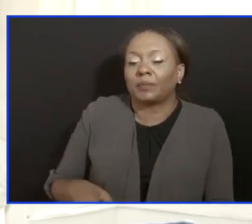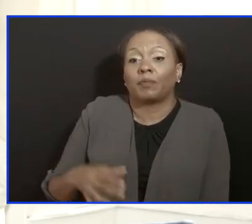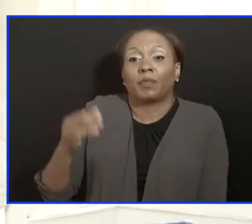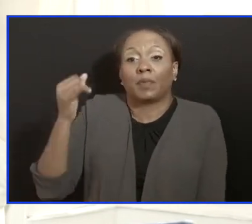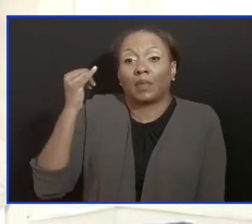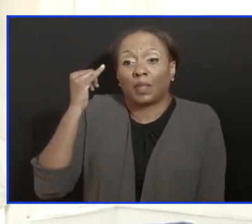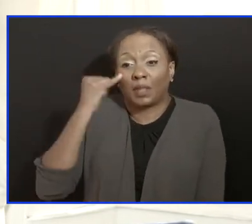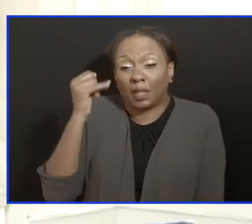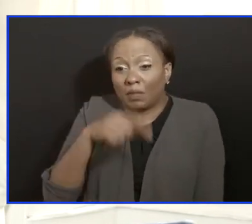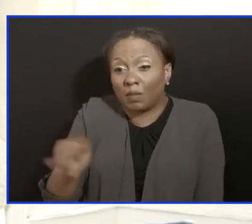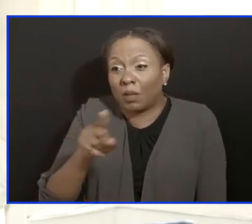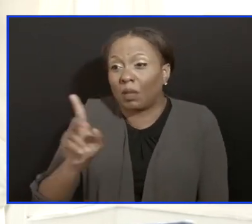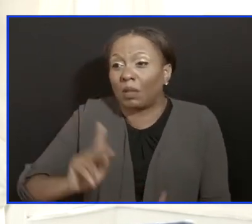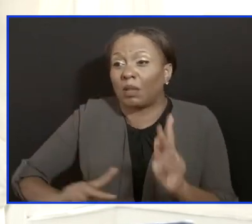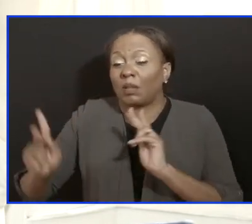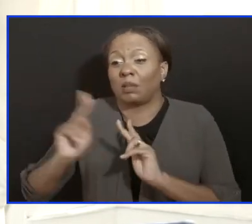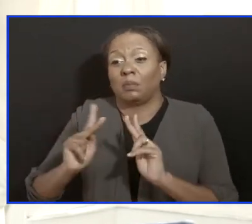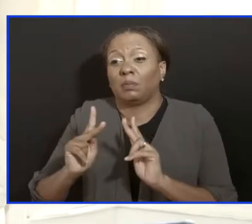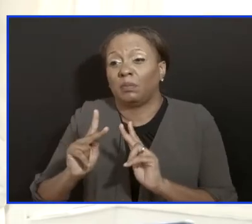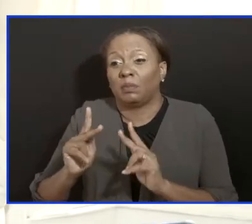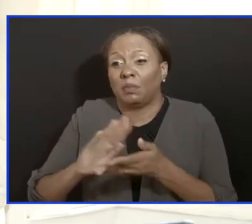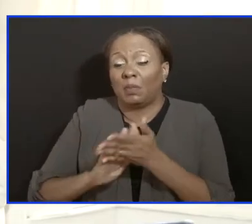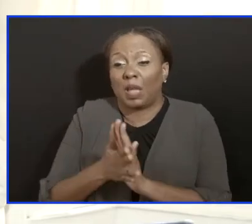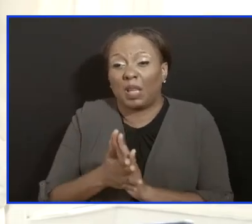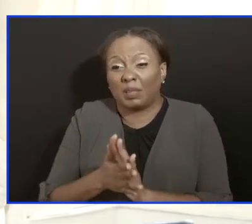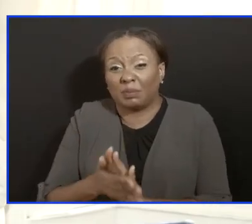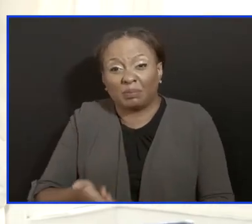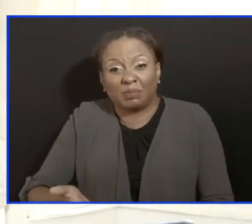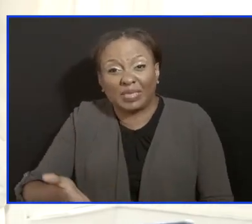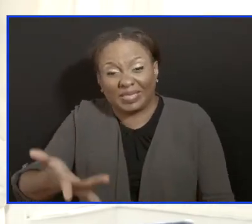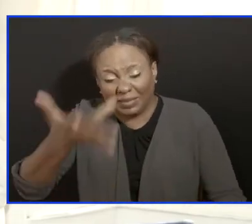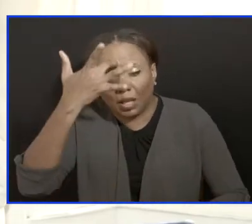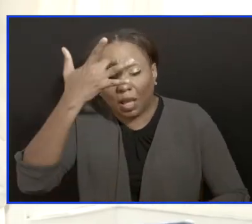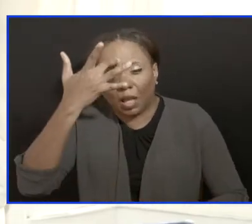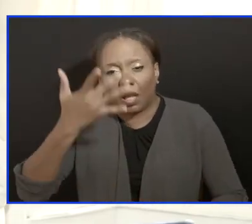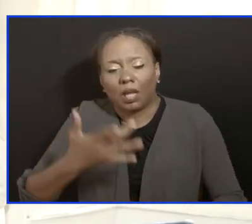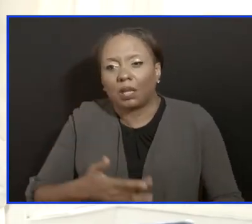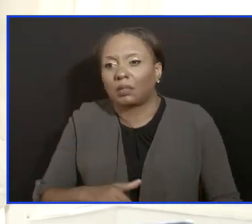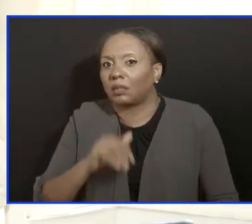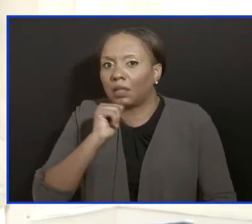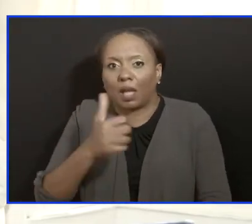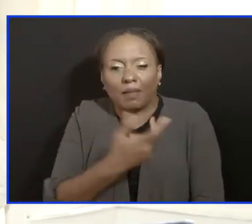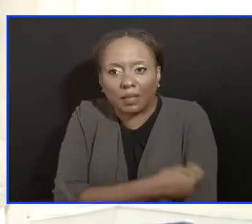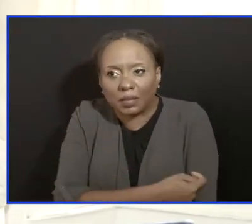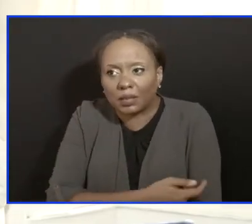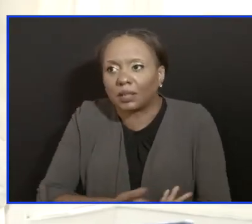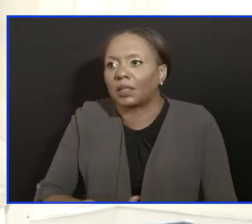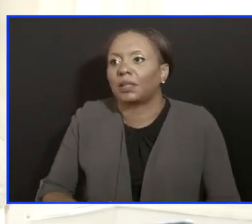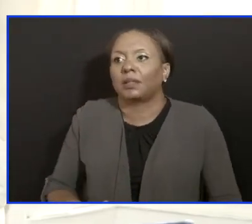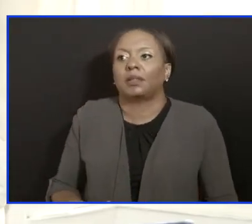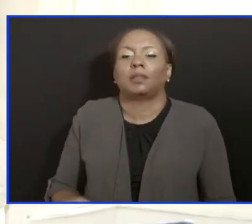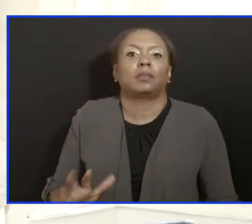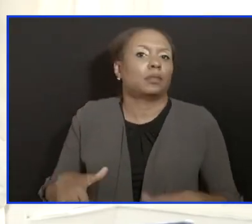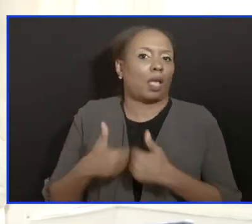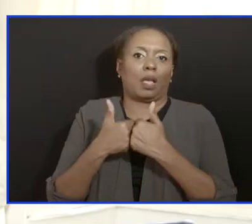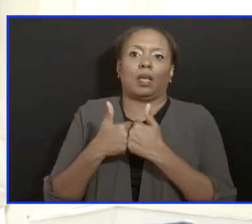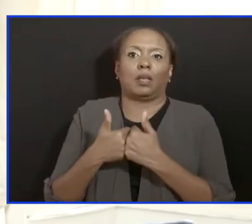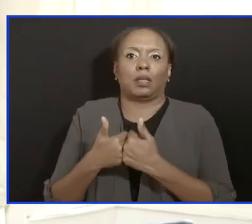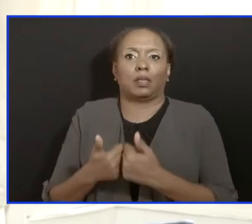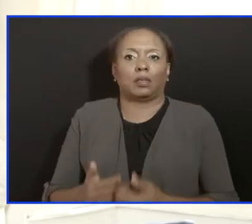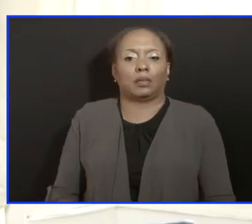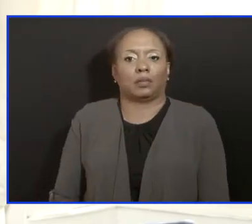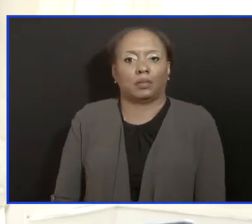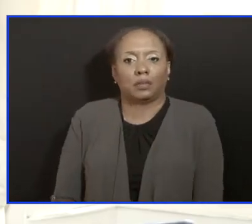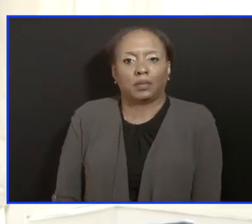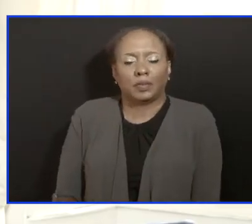including that little piece of 7%, and I add that 400 people to it, sorry, then we're going to have a challenge. So I'm